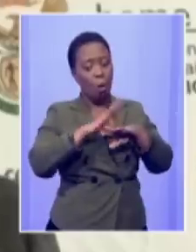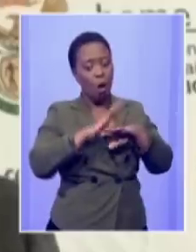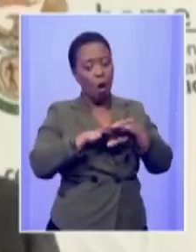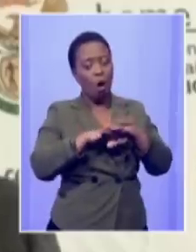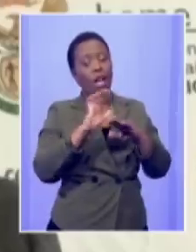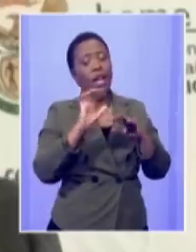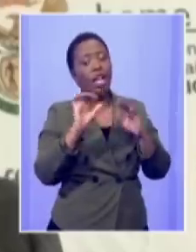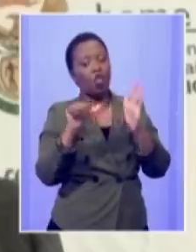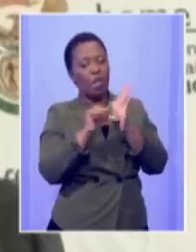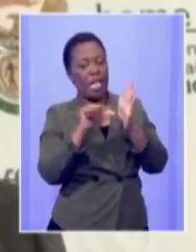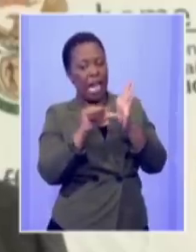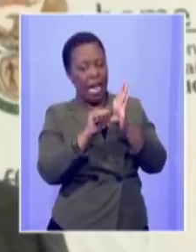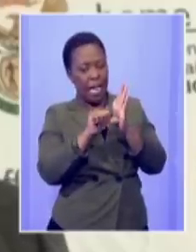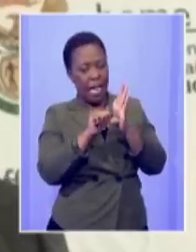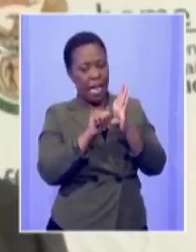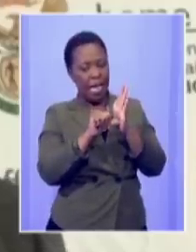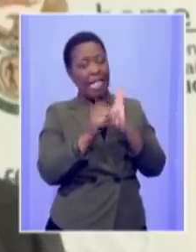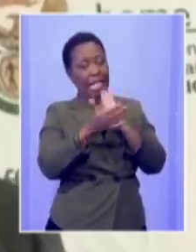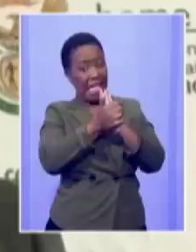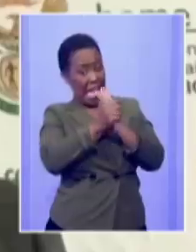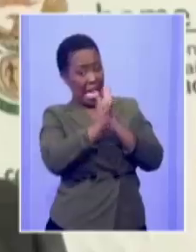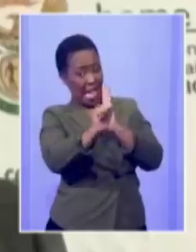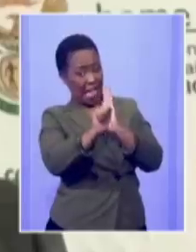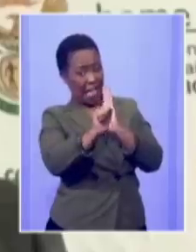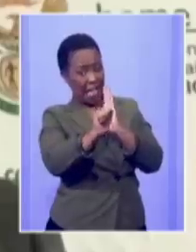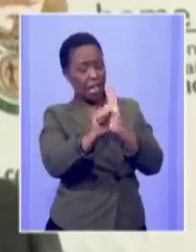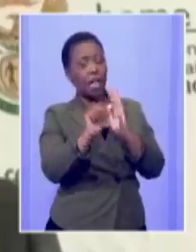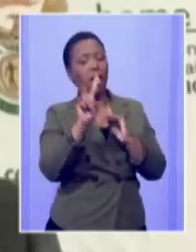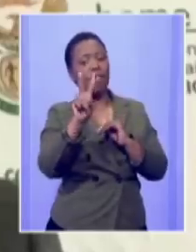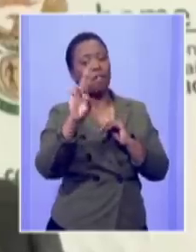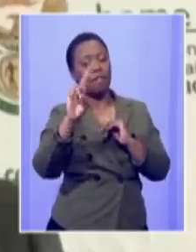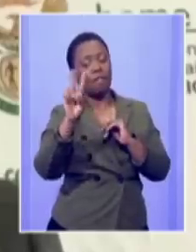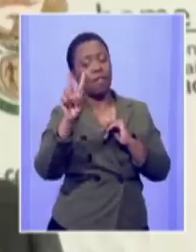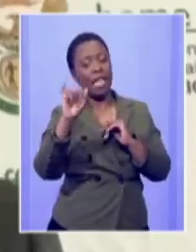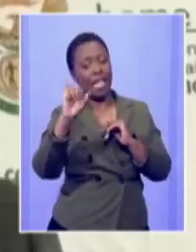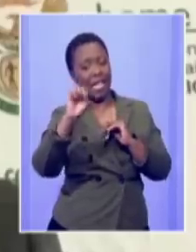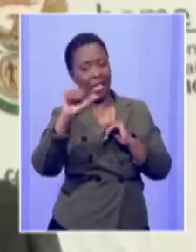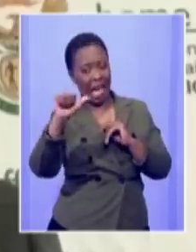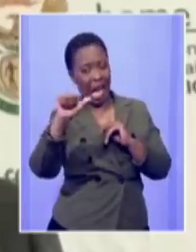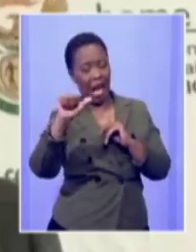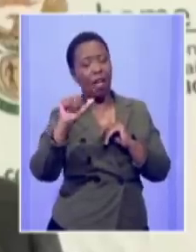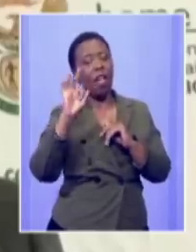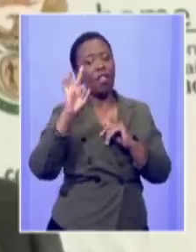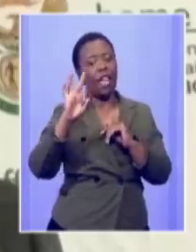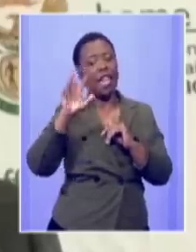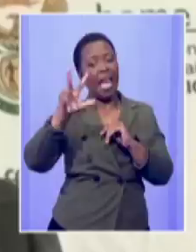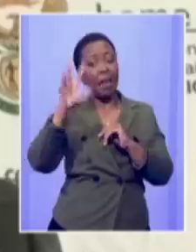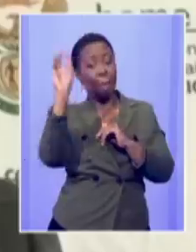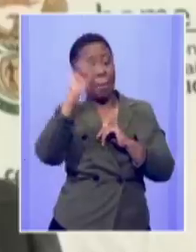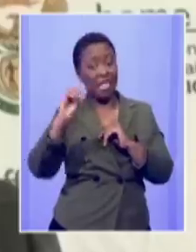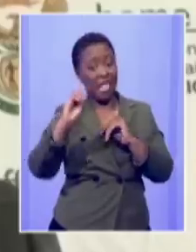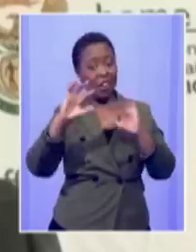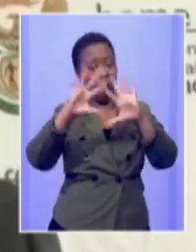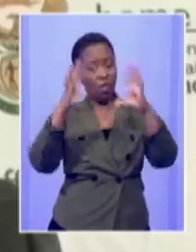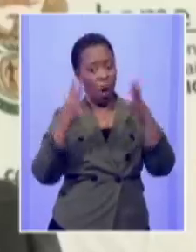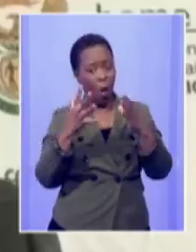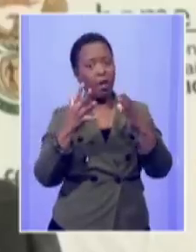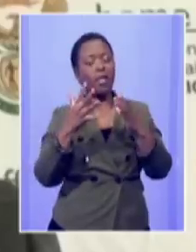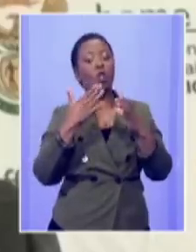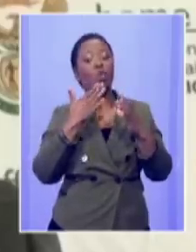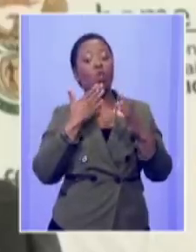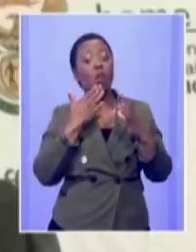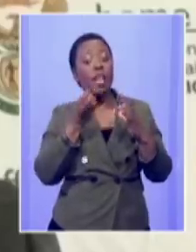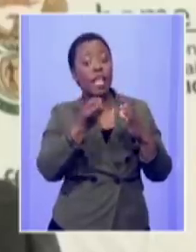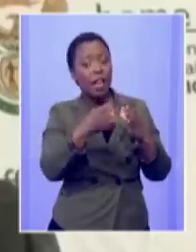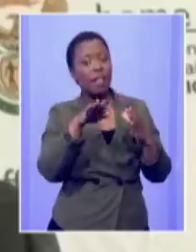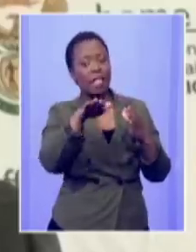visa the critical skills visa was a 38 percent of heat for the whole world was given to zimbabweans then